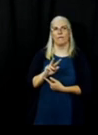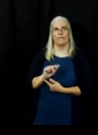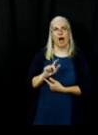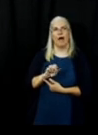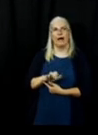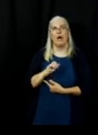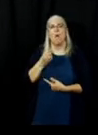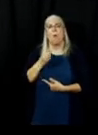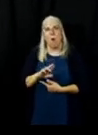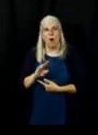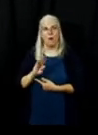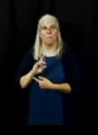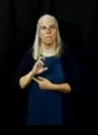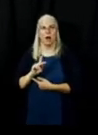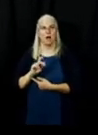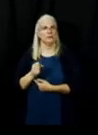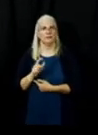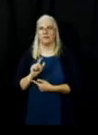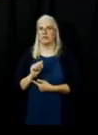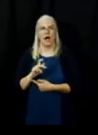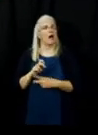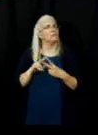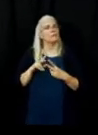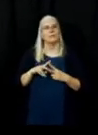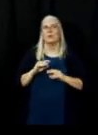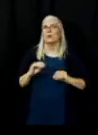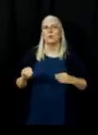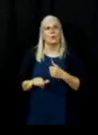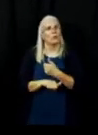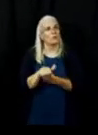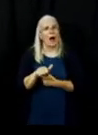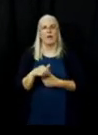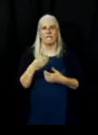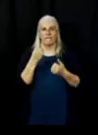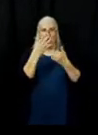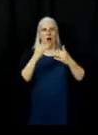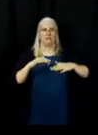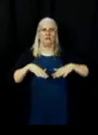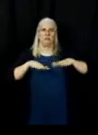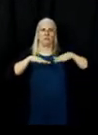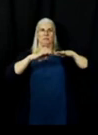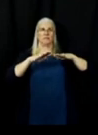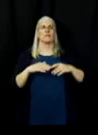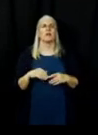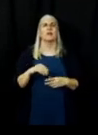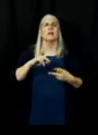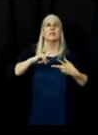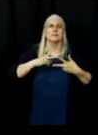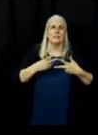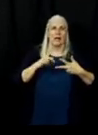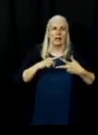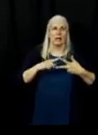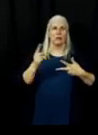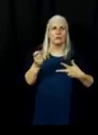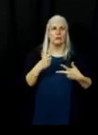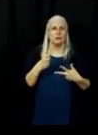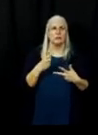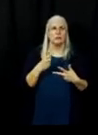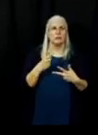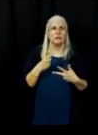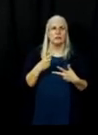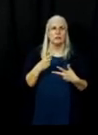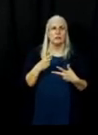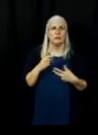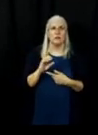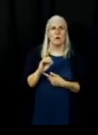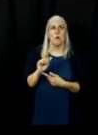above those communities a question came in about the status of Oakland Camp Oakland Camp is just on the outskirts